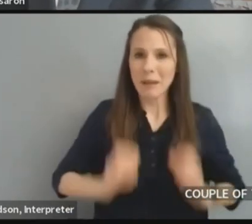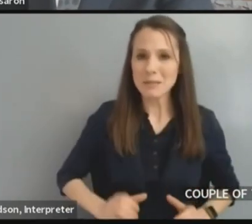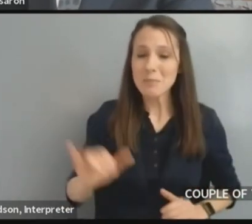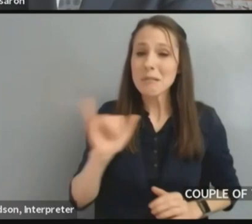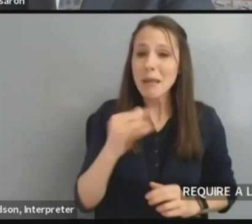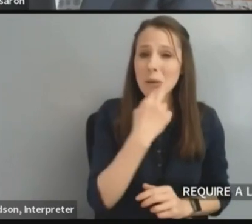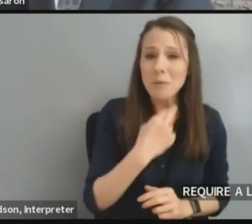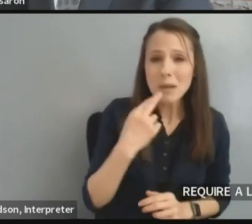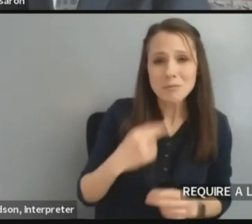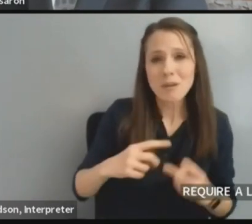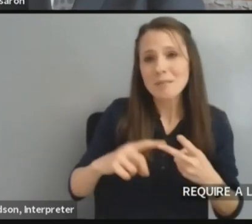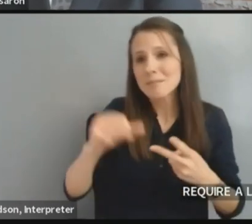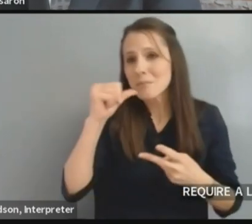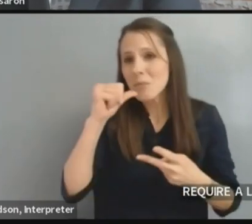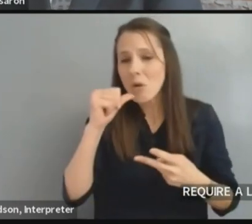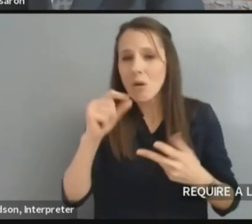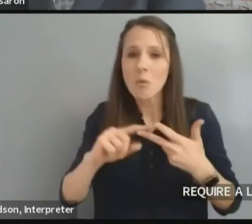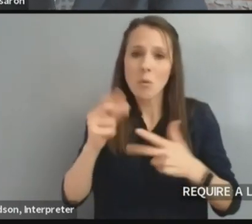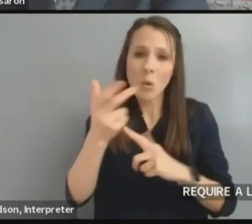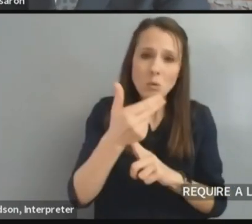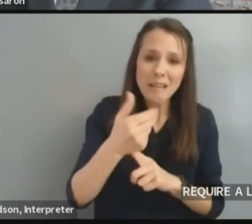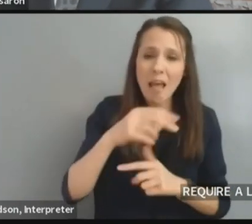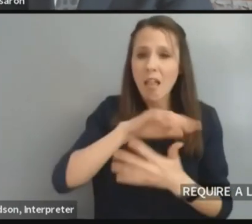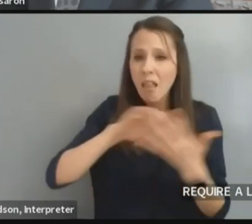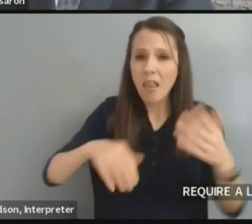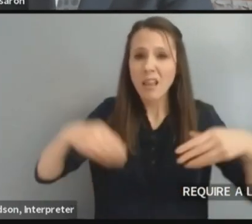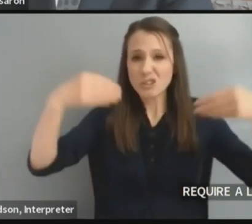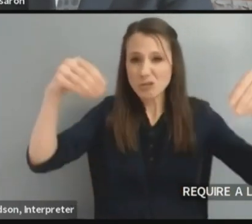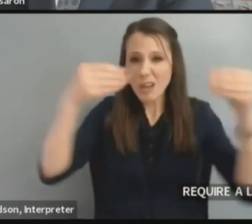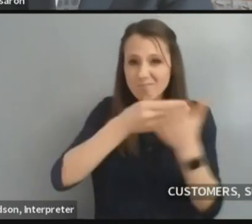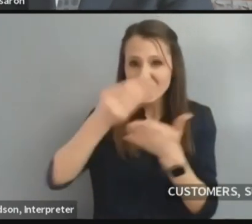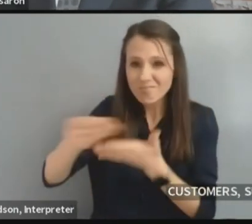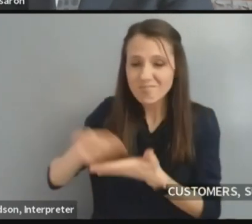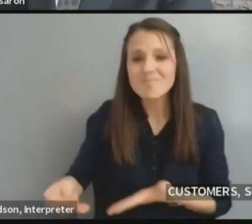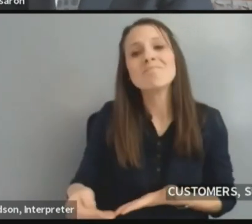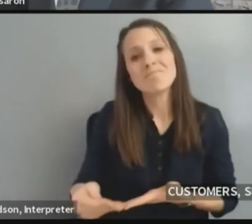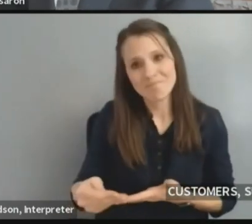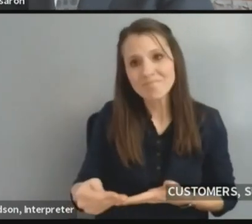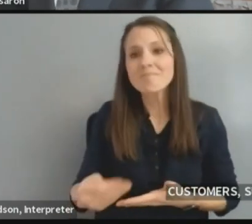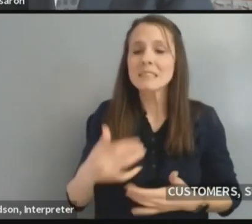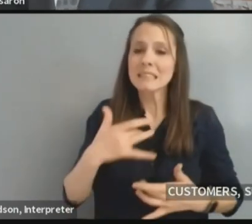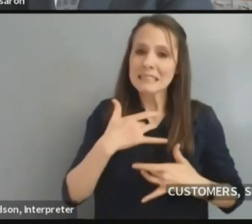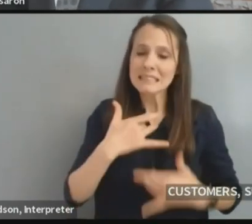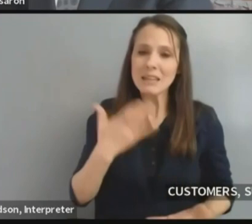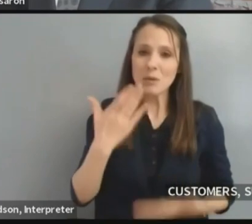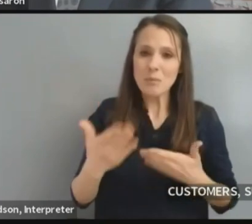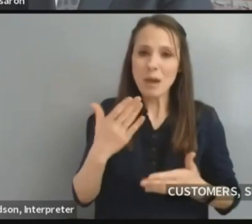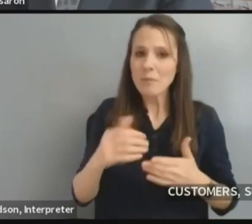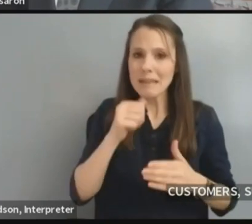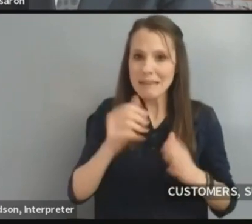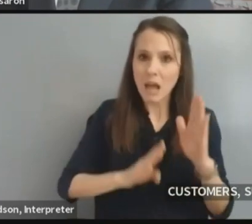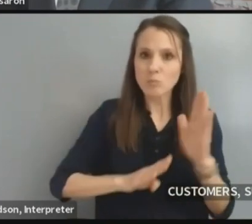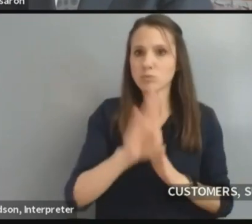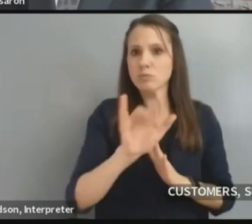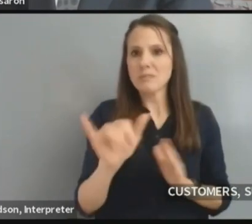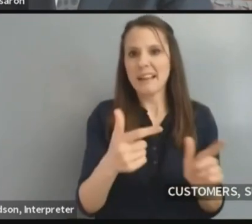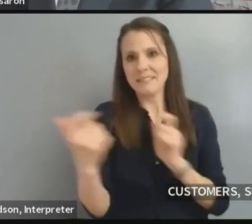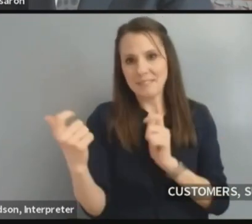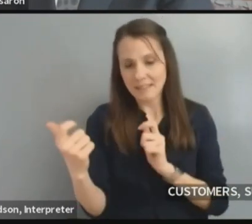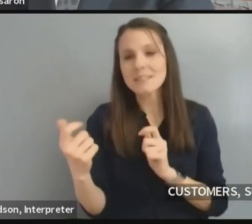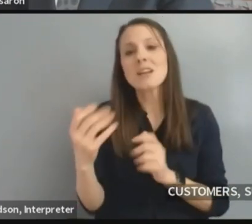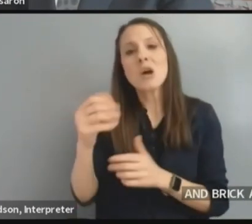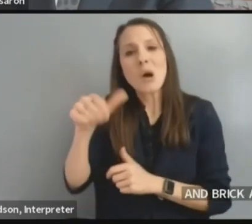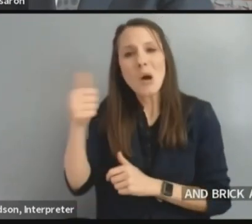hotels, and brick-and-mortar retail, are likely to lag behind industries that can operate remotely or socially